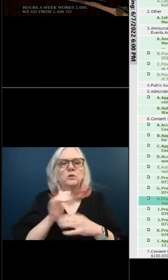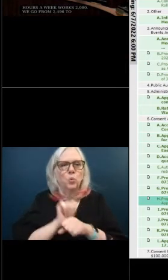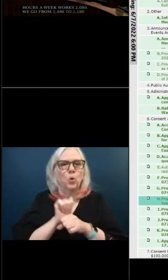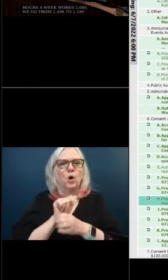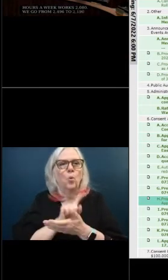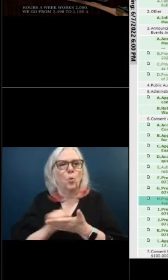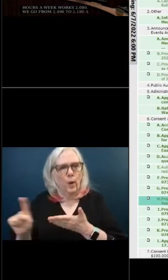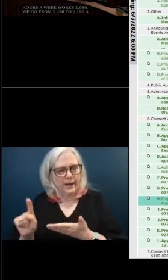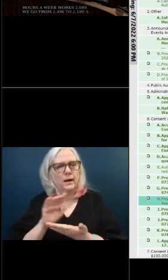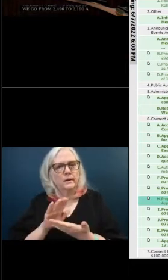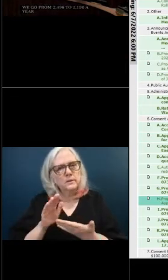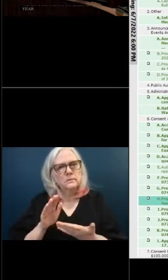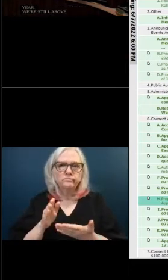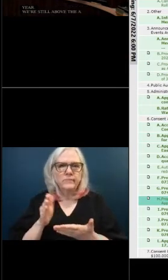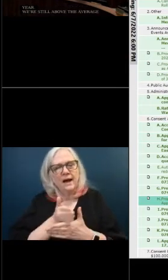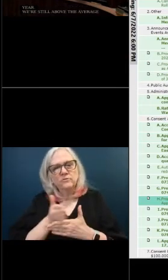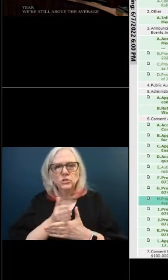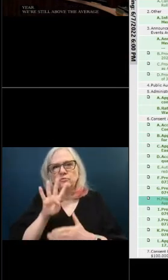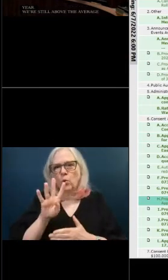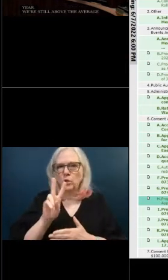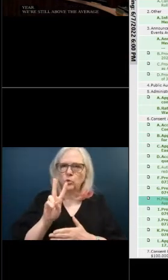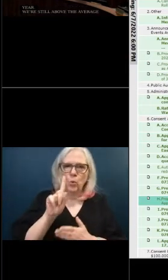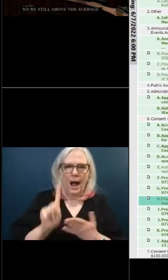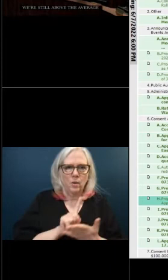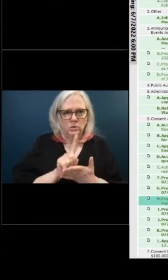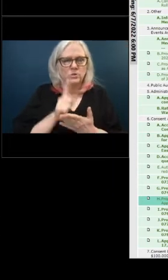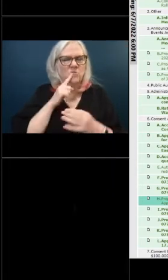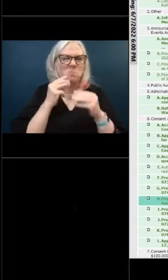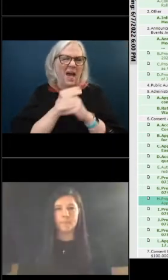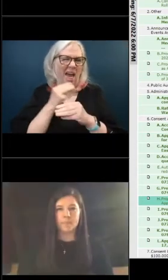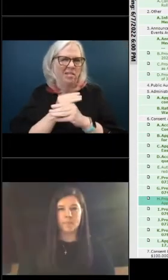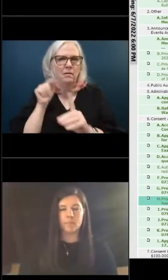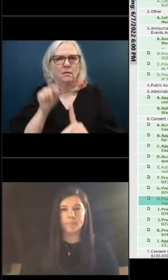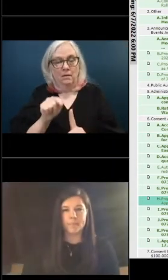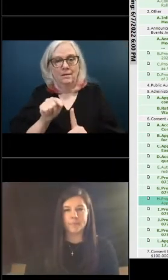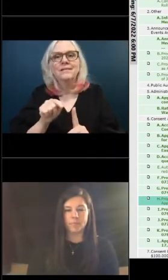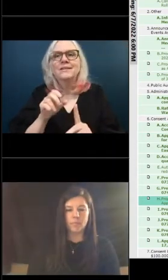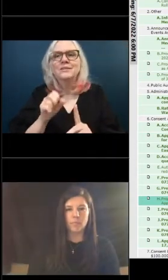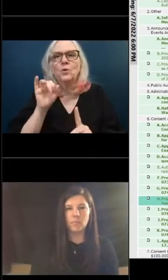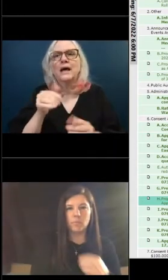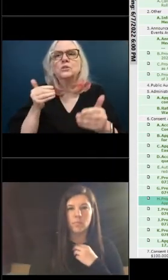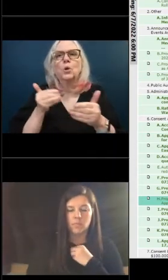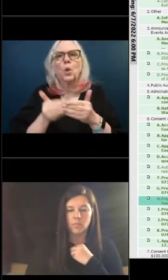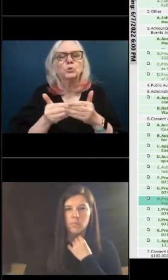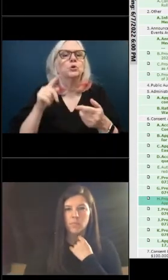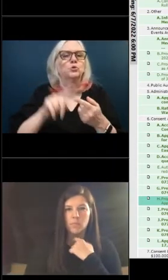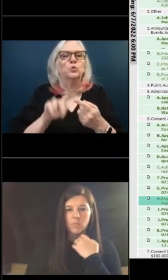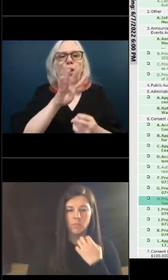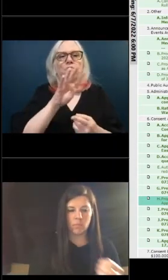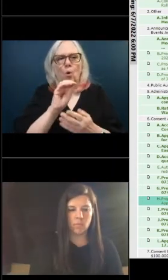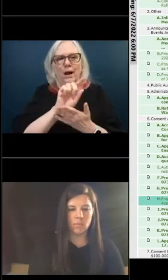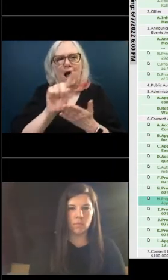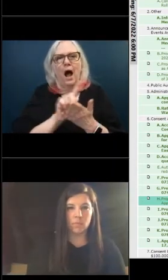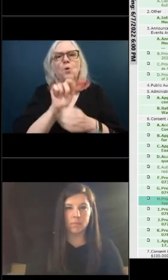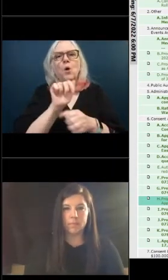hours just for math math sake so it's closer to a 40-hour work week for